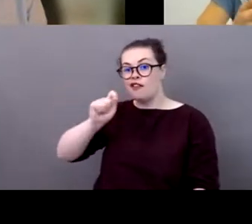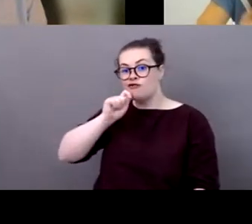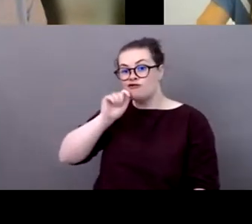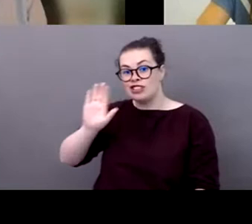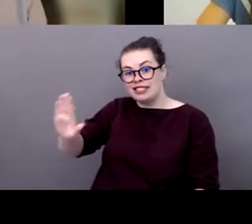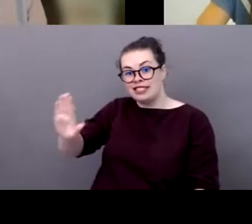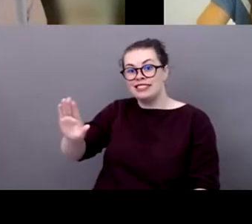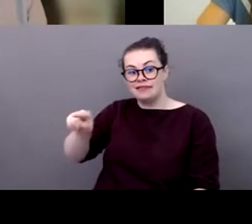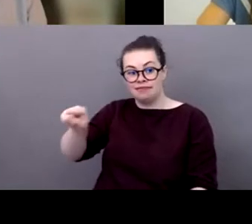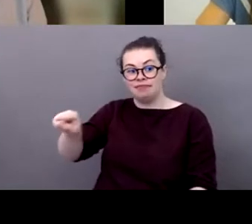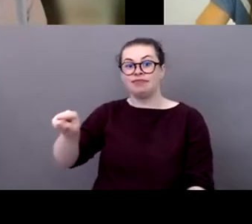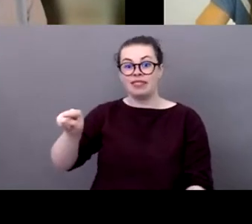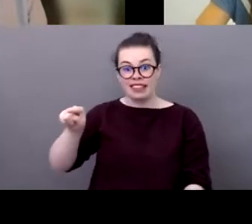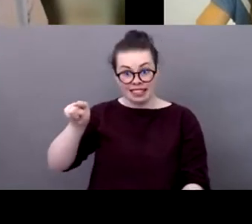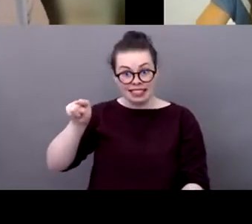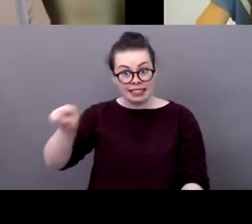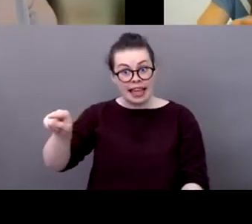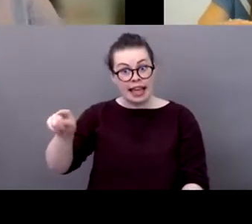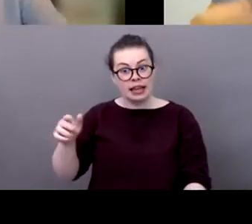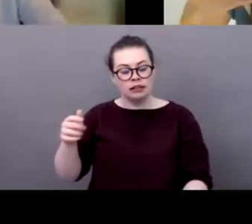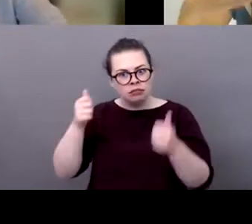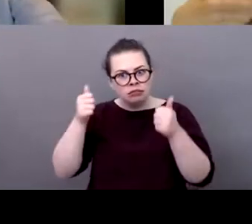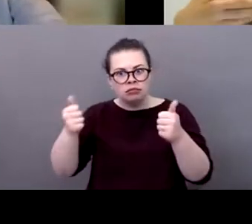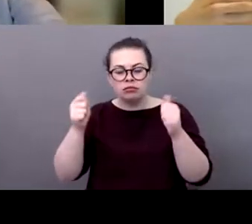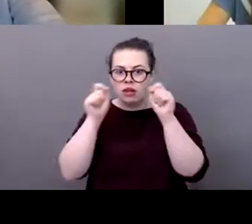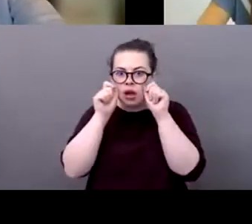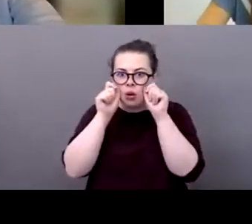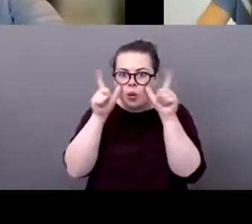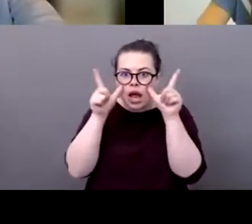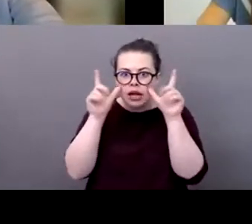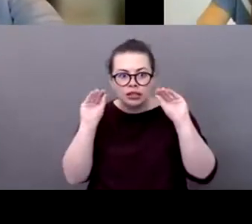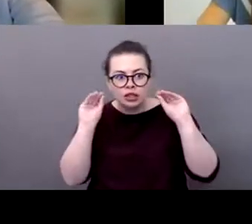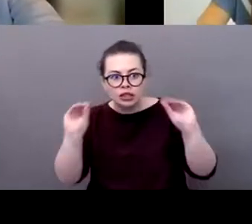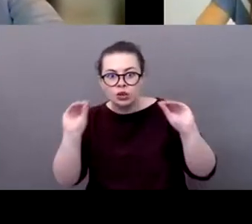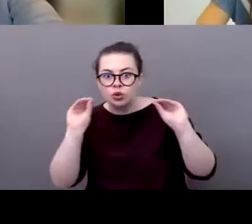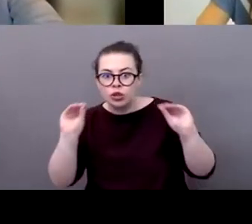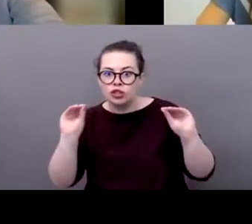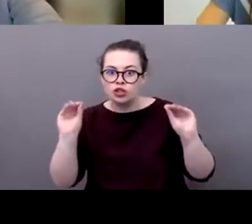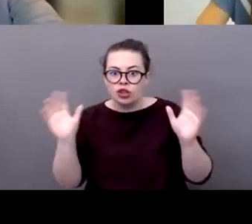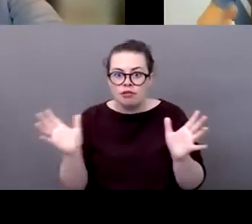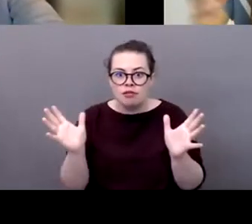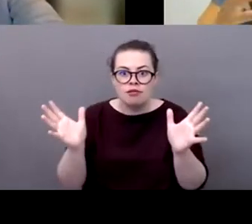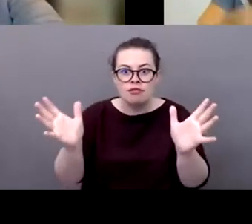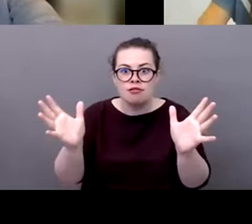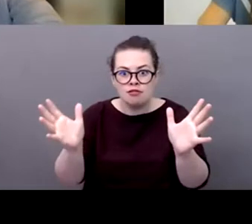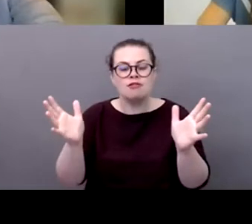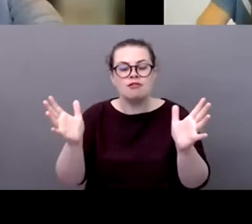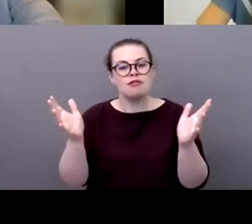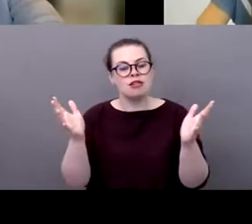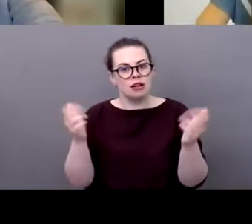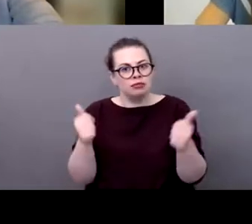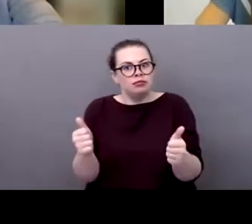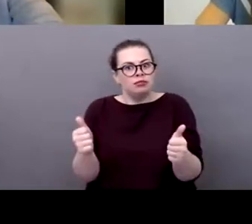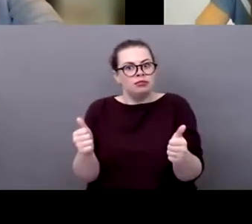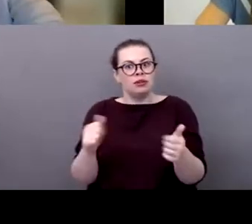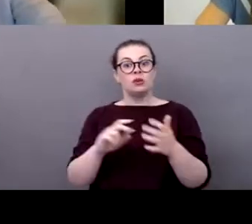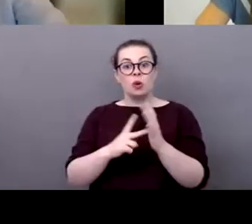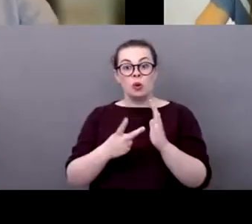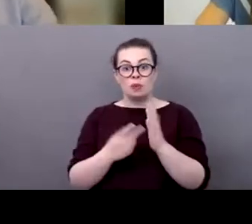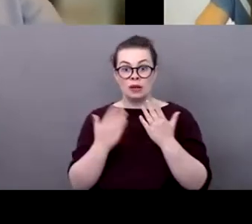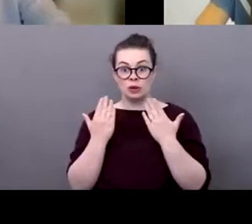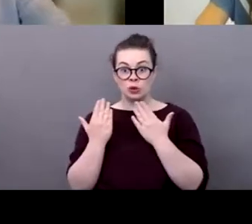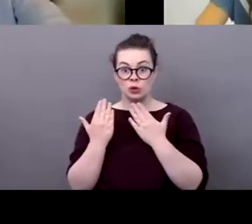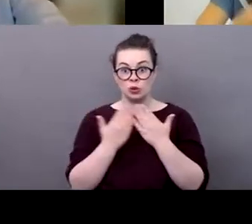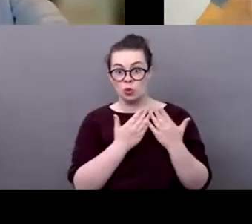awareness raising and educational program leading up to the tournament where schools come piece together um